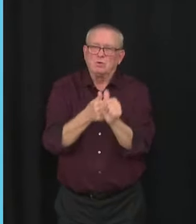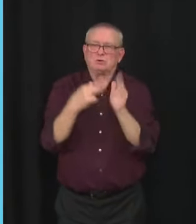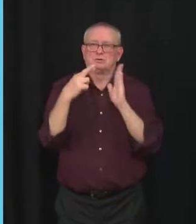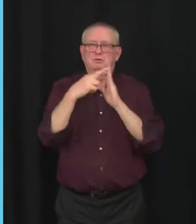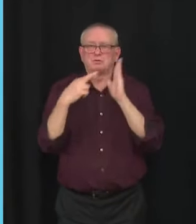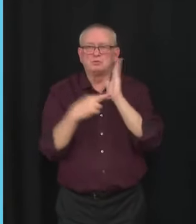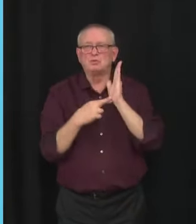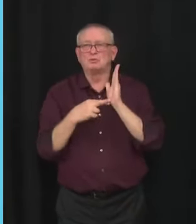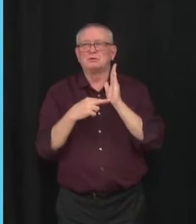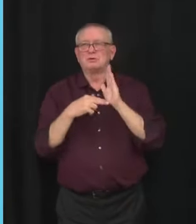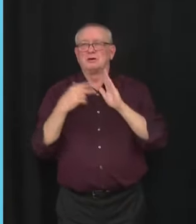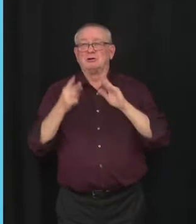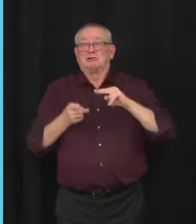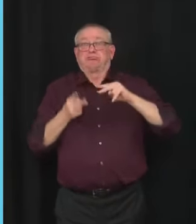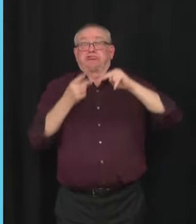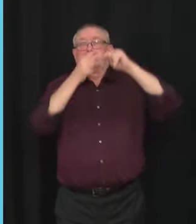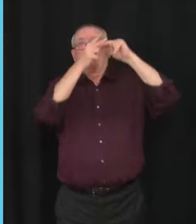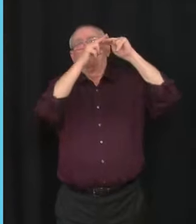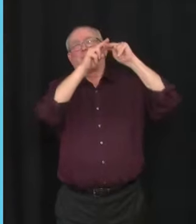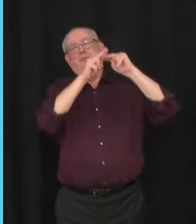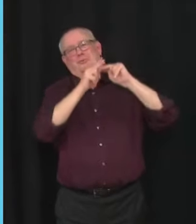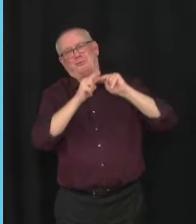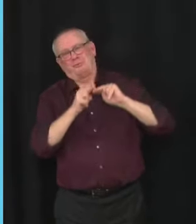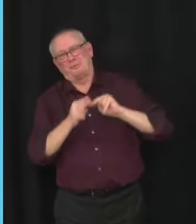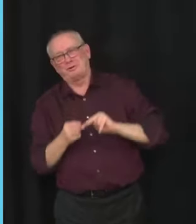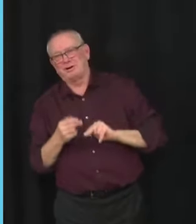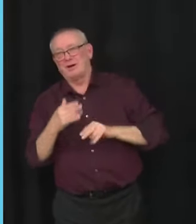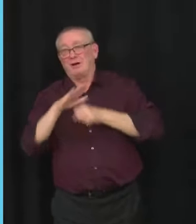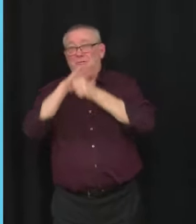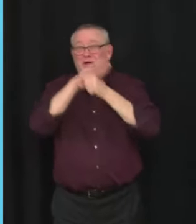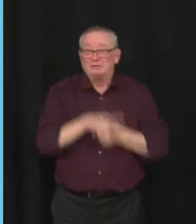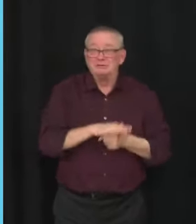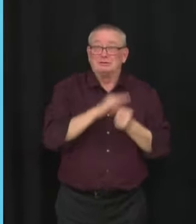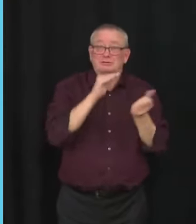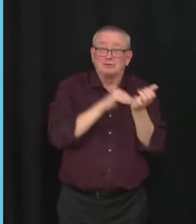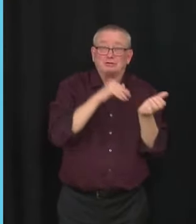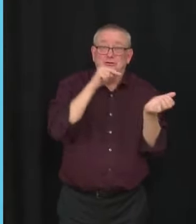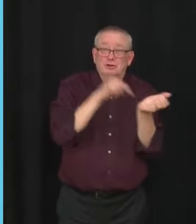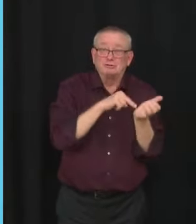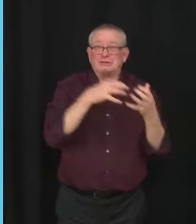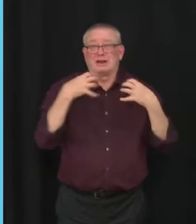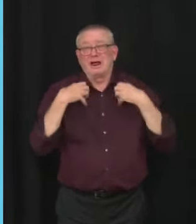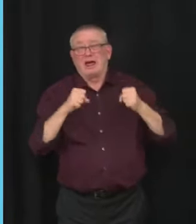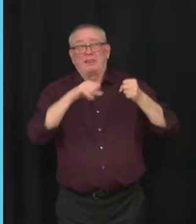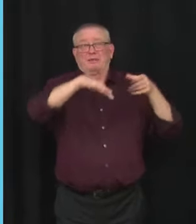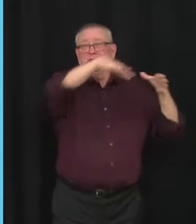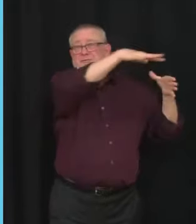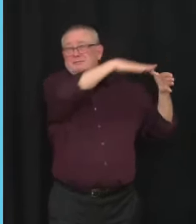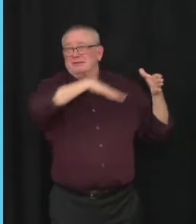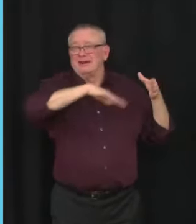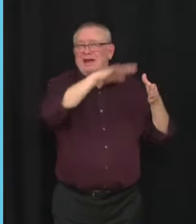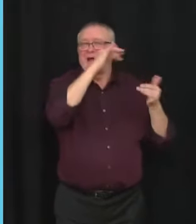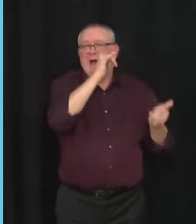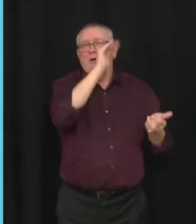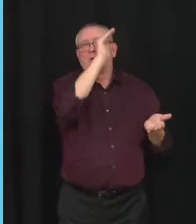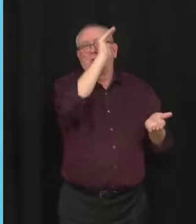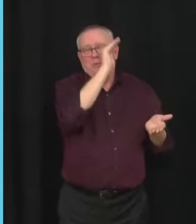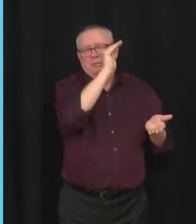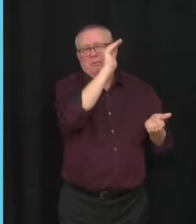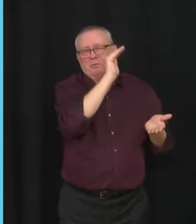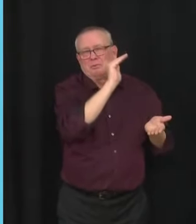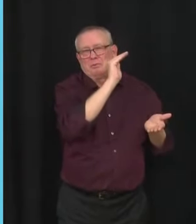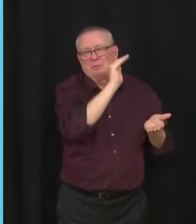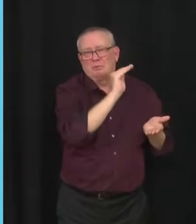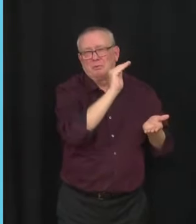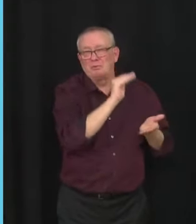on our hospitals and all our healthcare workers. And for those who have yet to get vaccinated and still may be hesitant, please reach out to